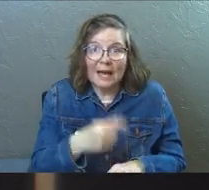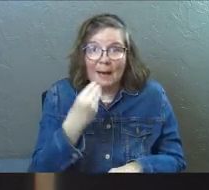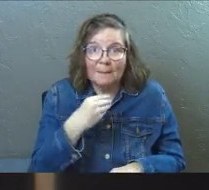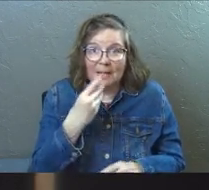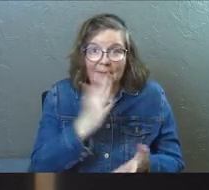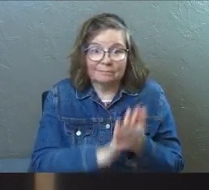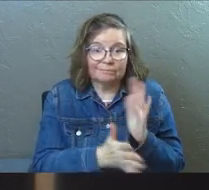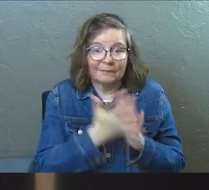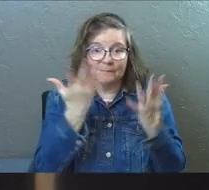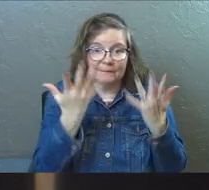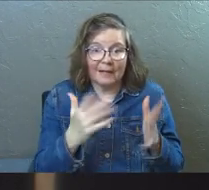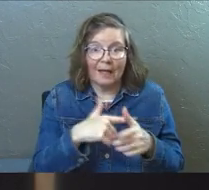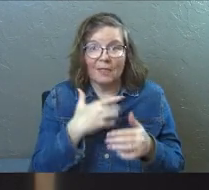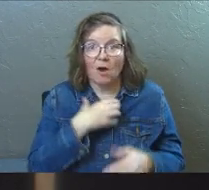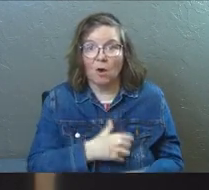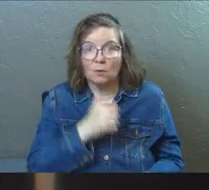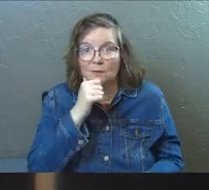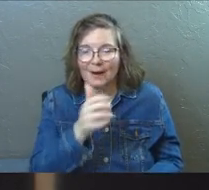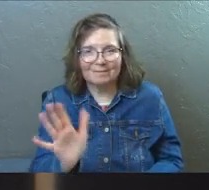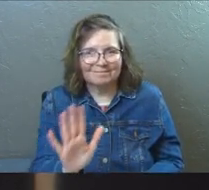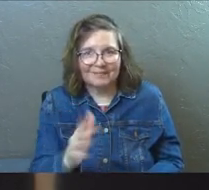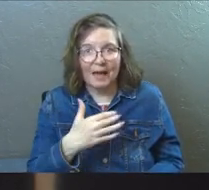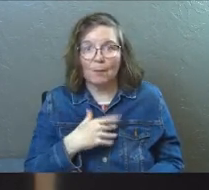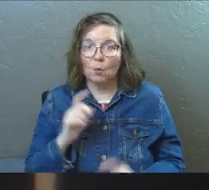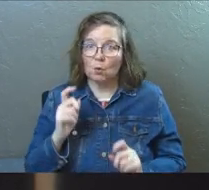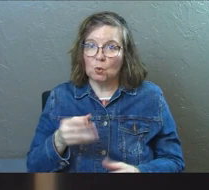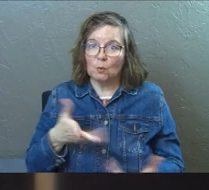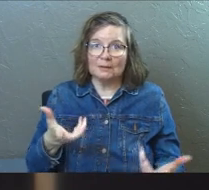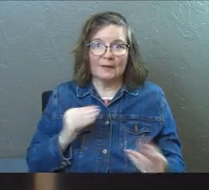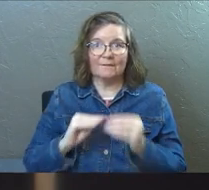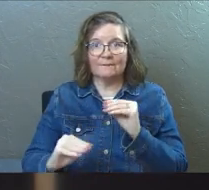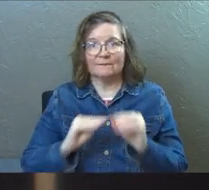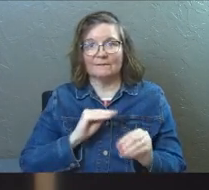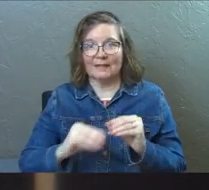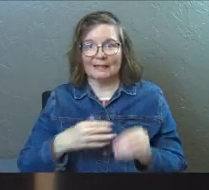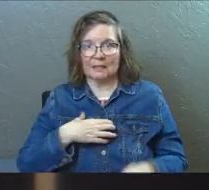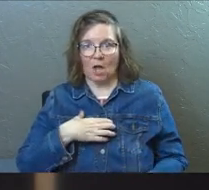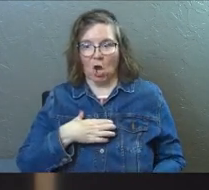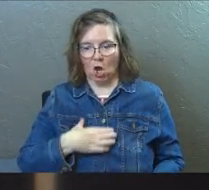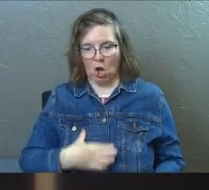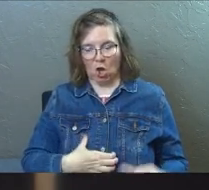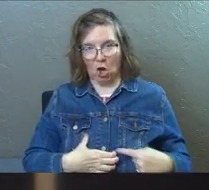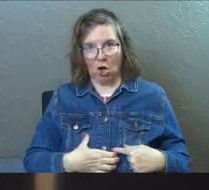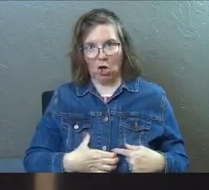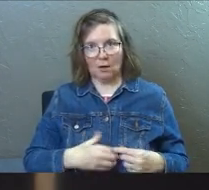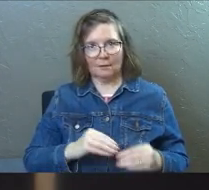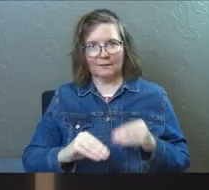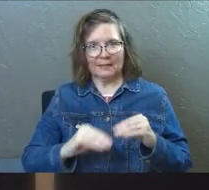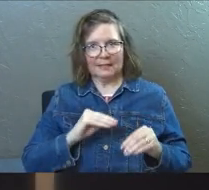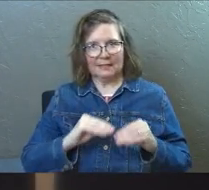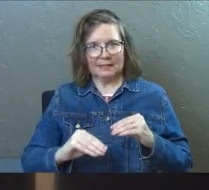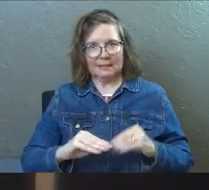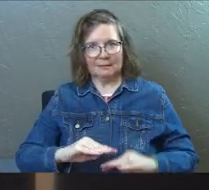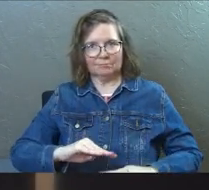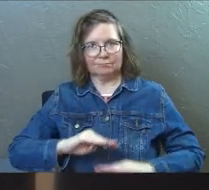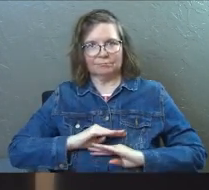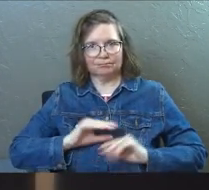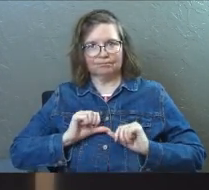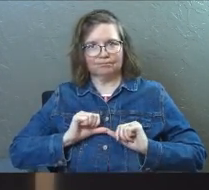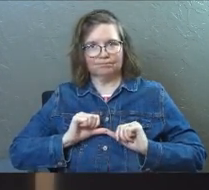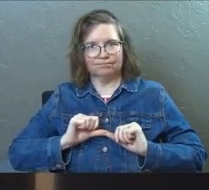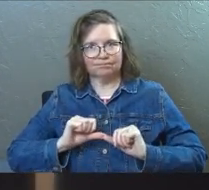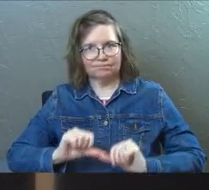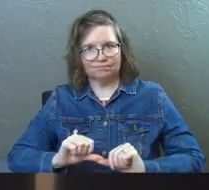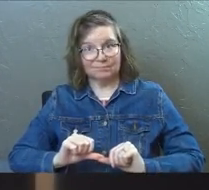meal and then you're going to be hungry tomorrow. I'm the one who's going to fix your hunger. See what he's saying there?